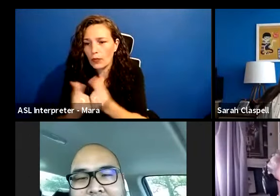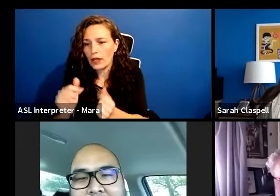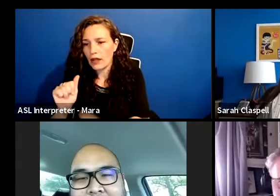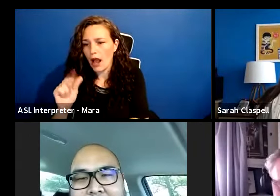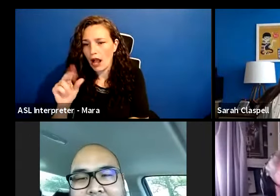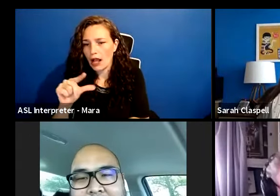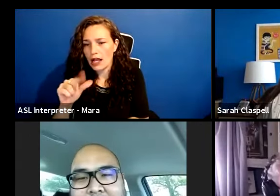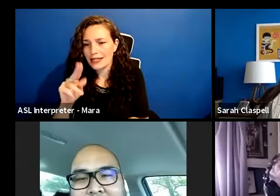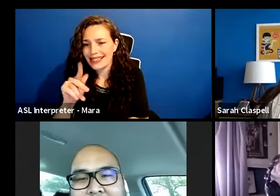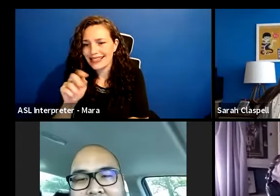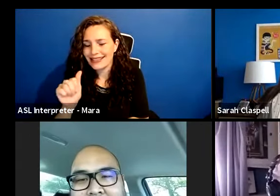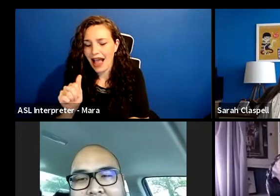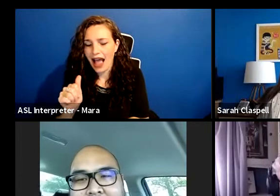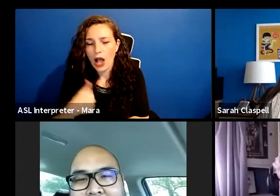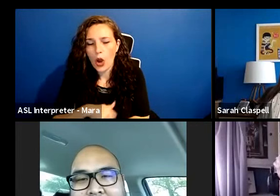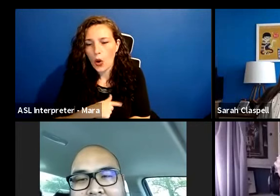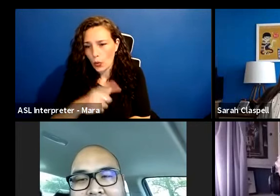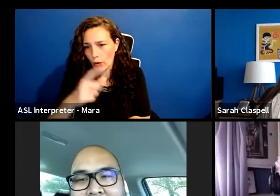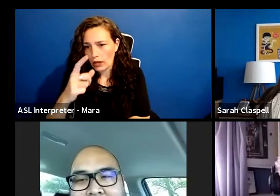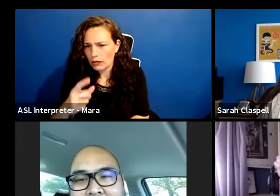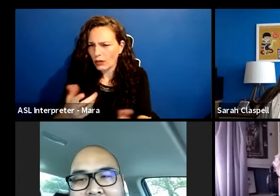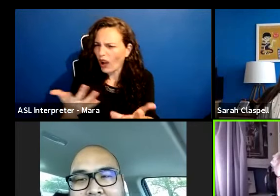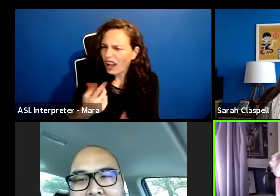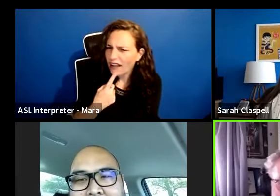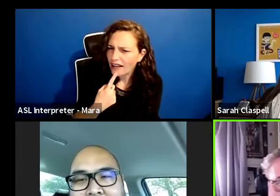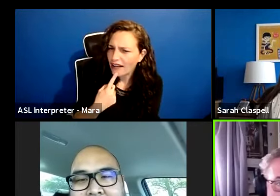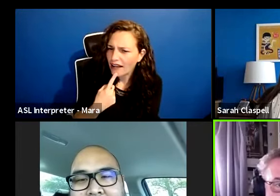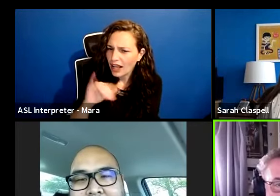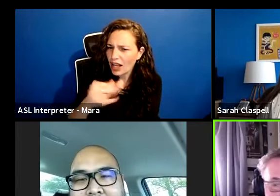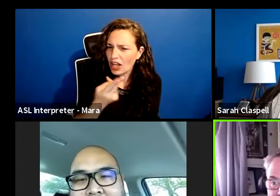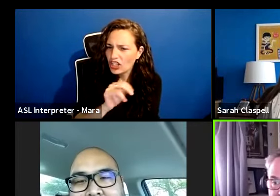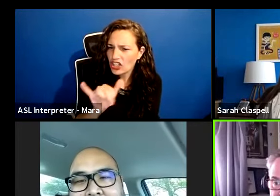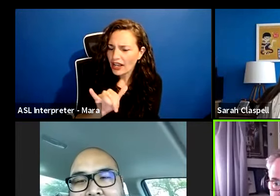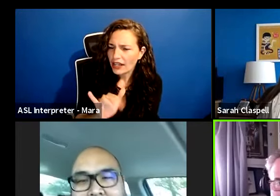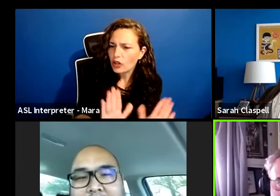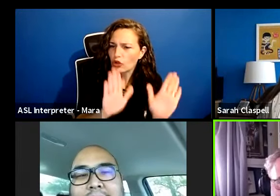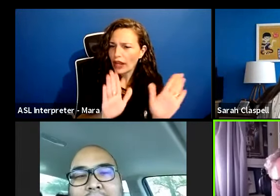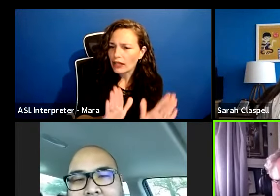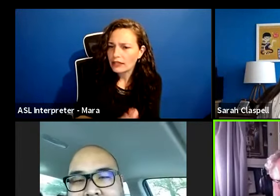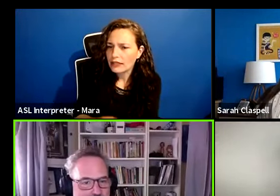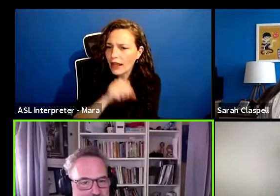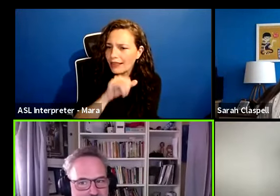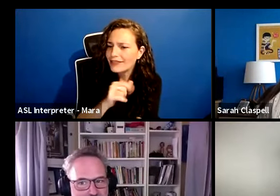We think. Say again. I was just saying great. I love to hear this.